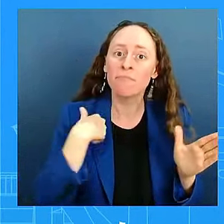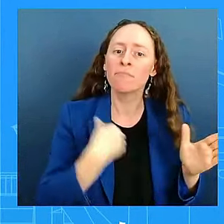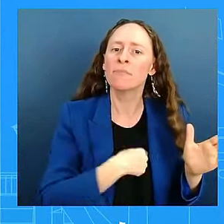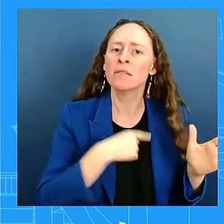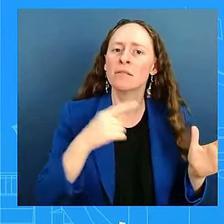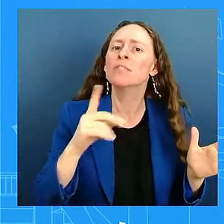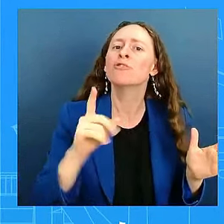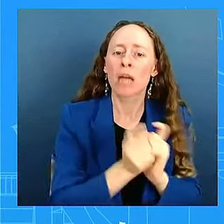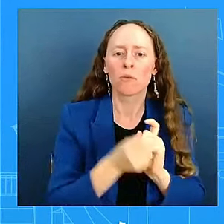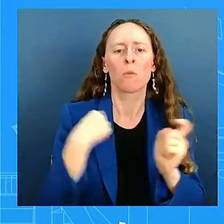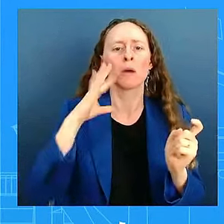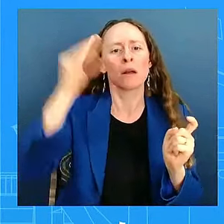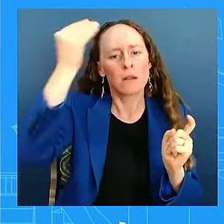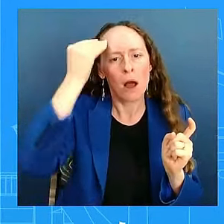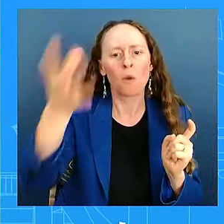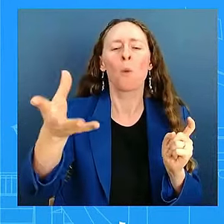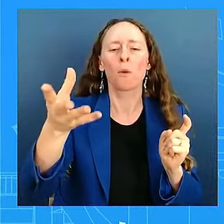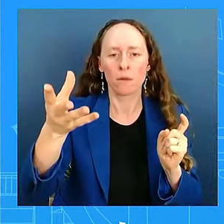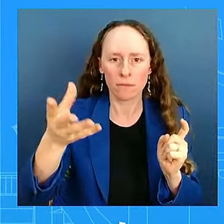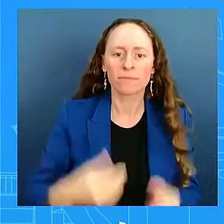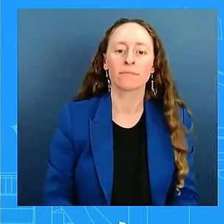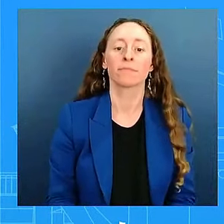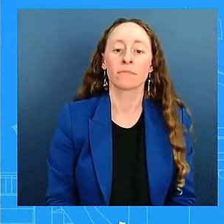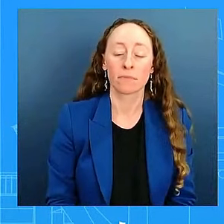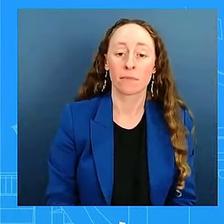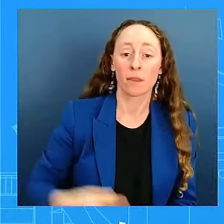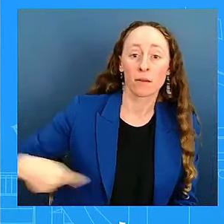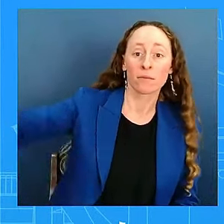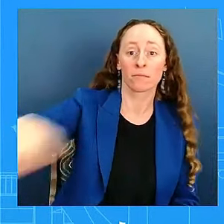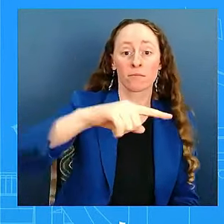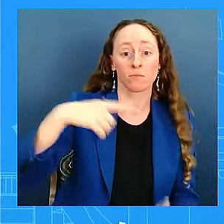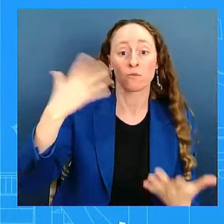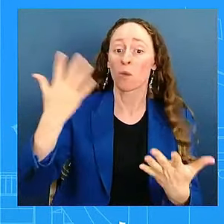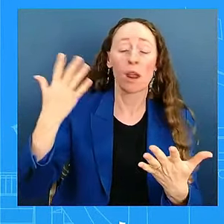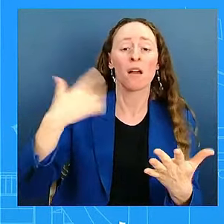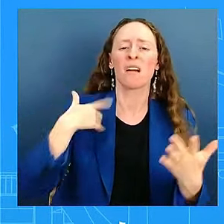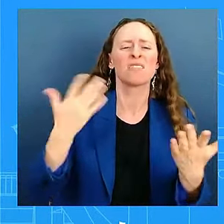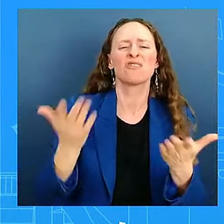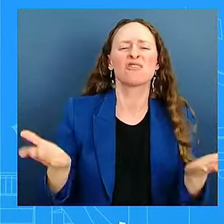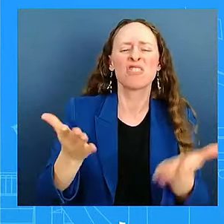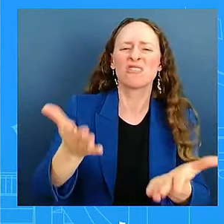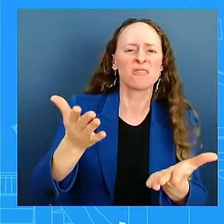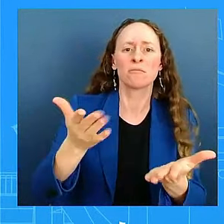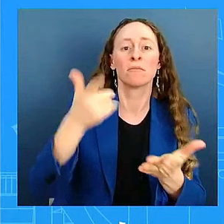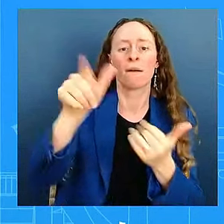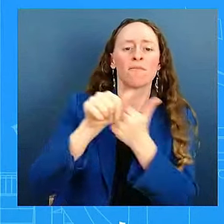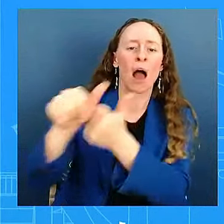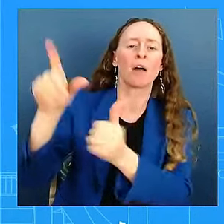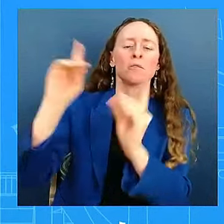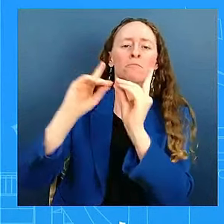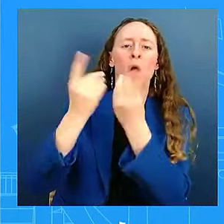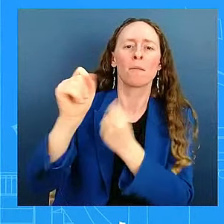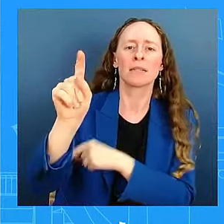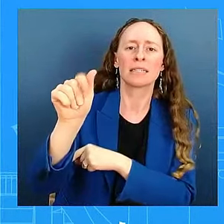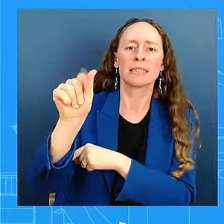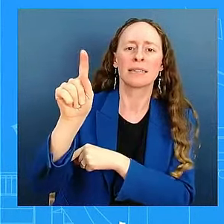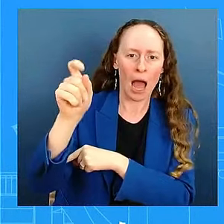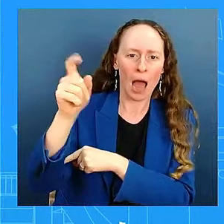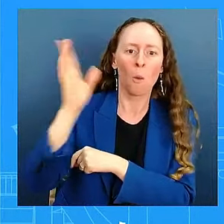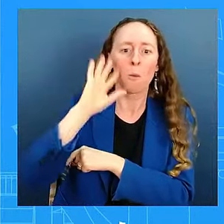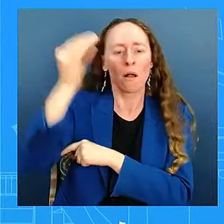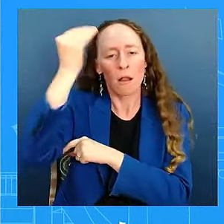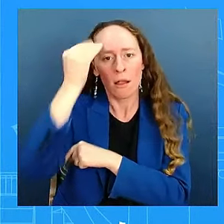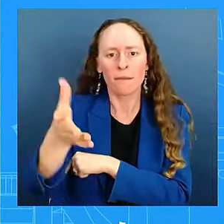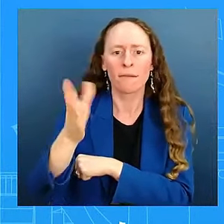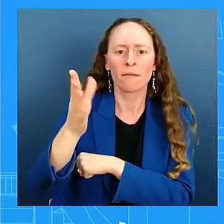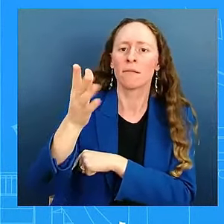citizens in Lebanon should follow the guidance from the State Department, which is to find civilian commercial means to depart,